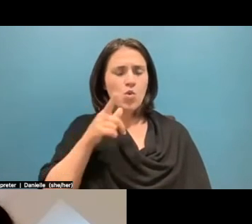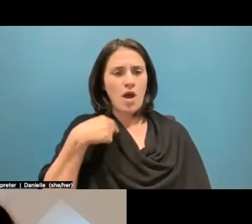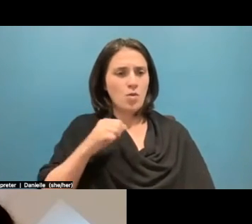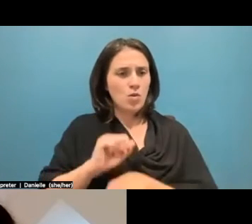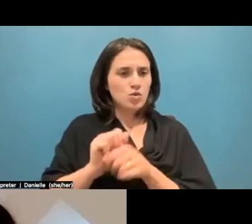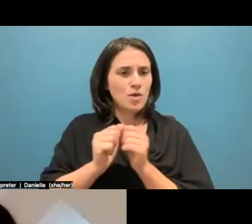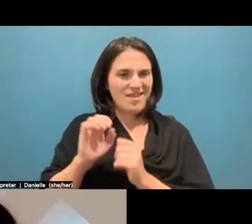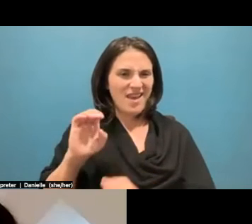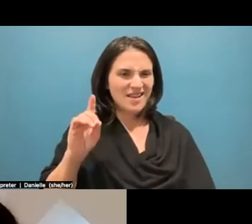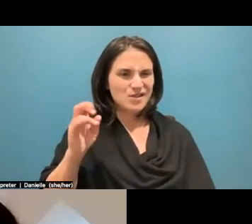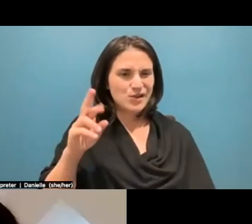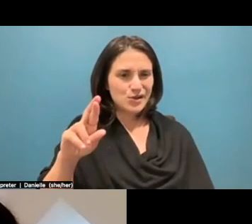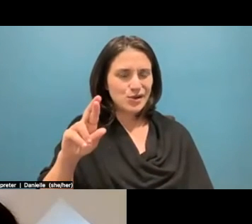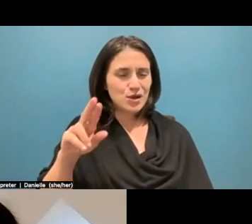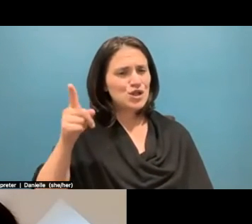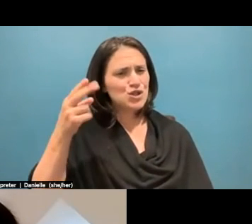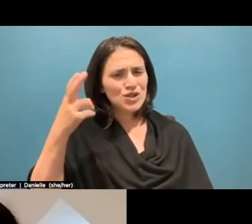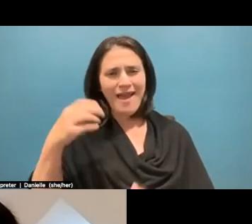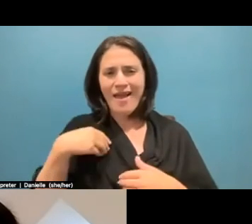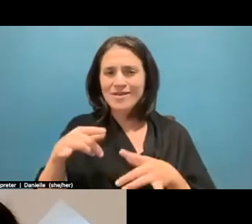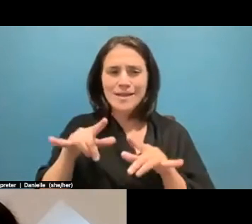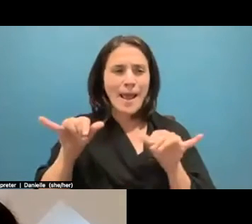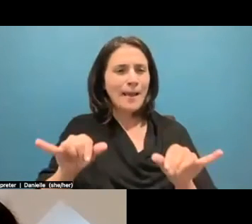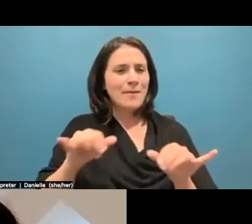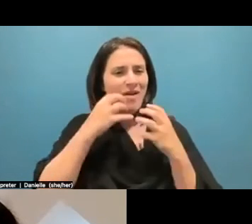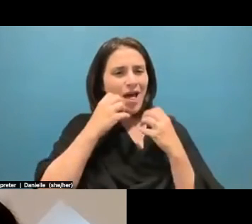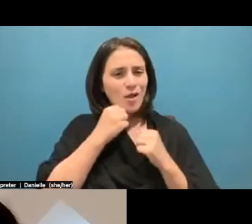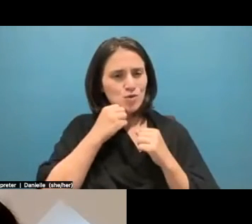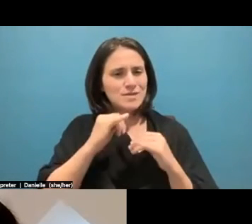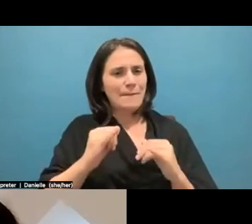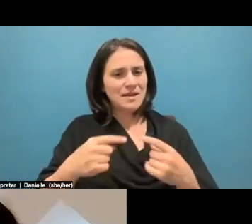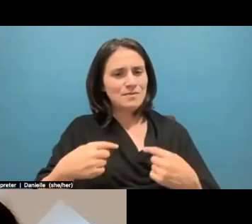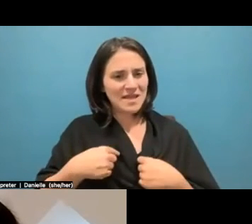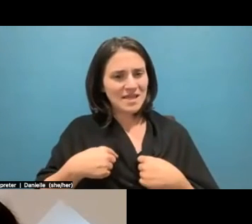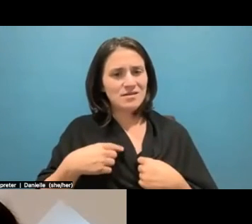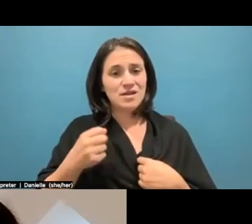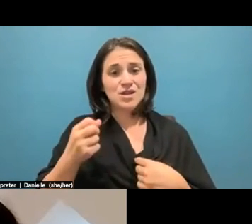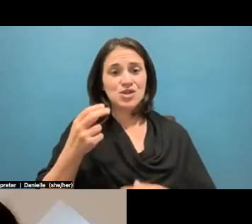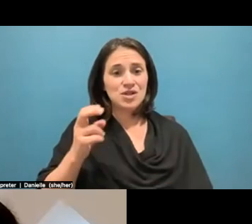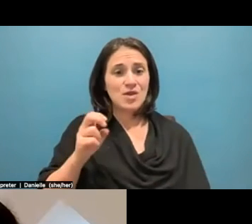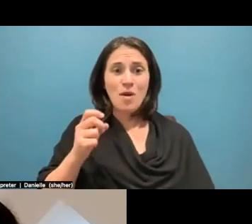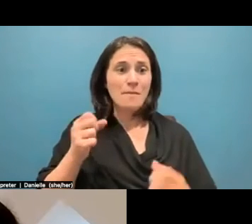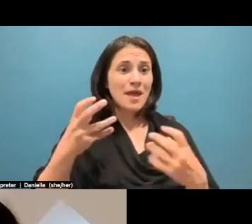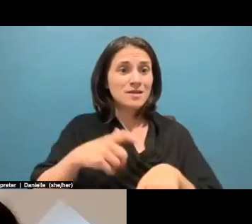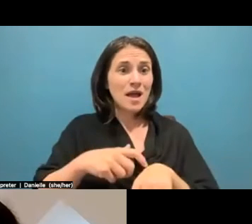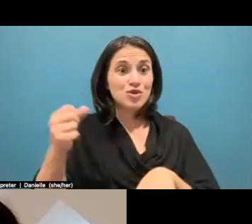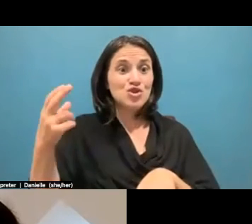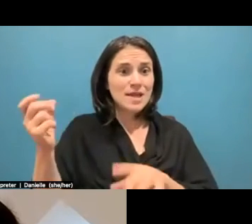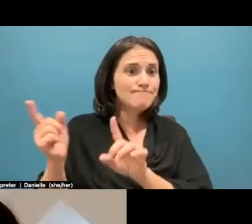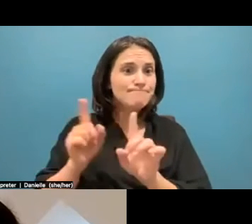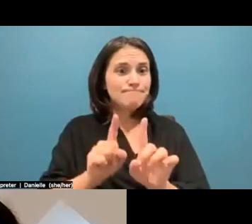She's reported on environmental justice in Eastern North Carolina. so many different communities. I mean, there were times where she came with me to Princeville